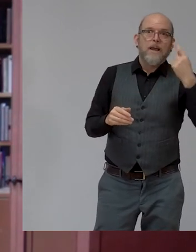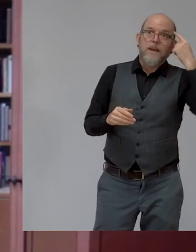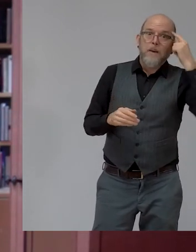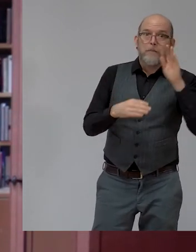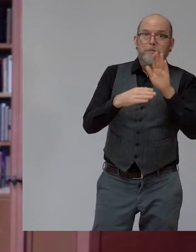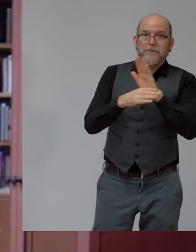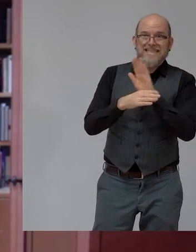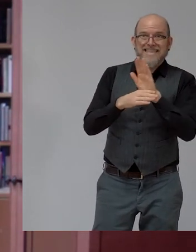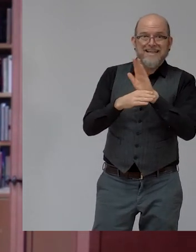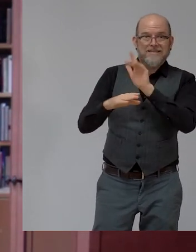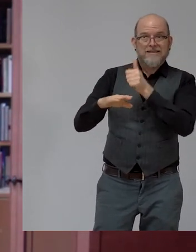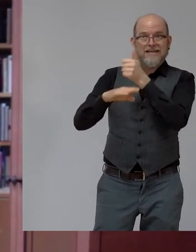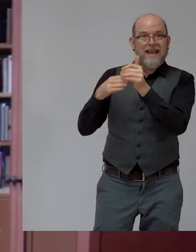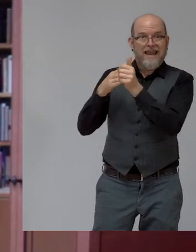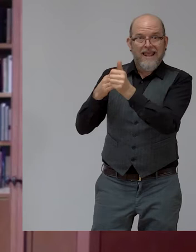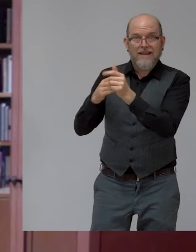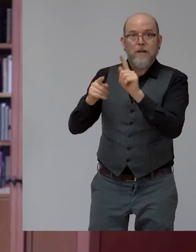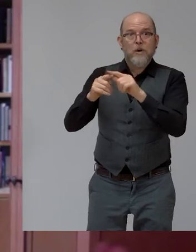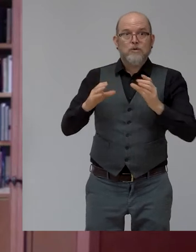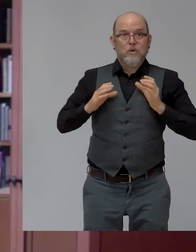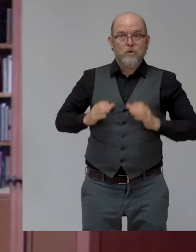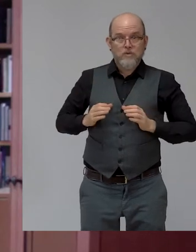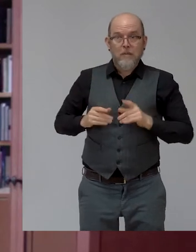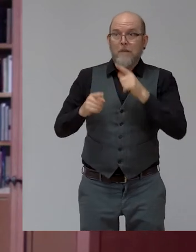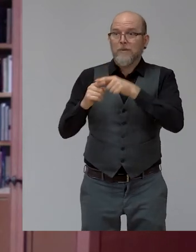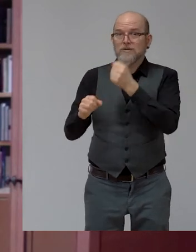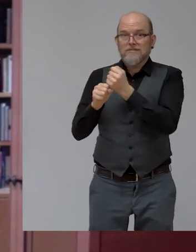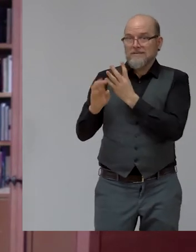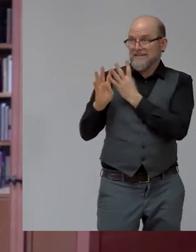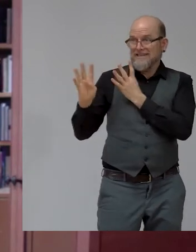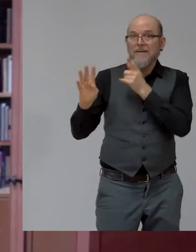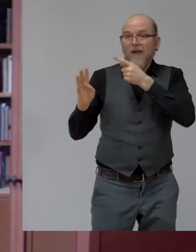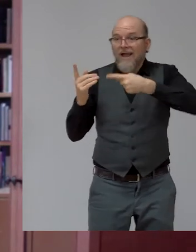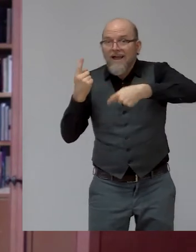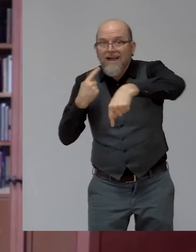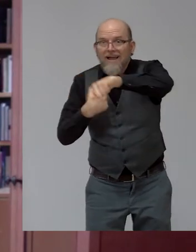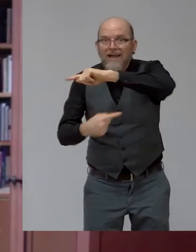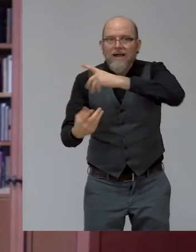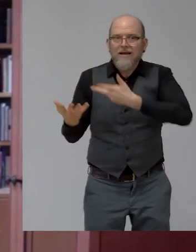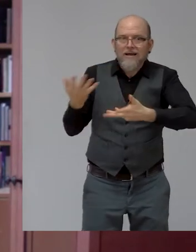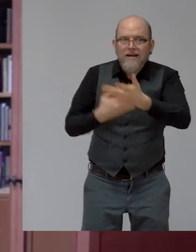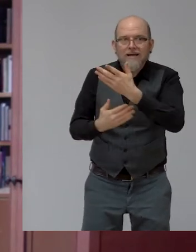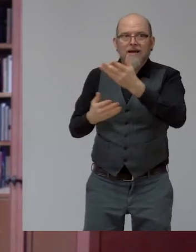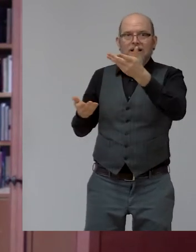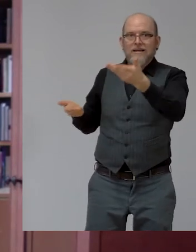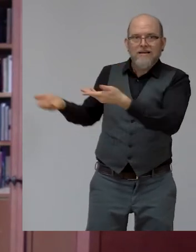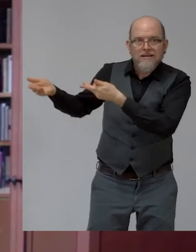colleagues with disabilities. And, of course, with advocates and change agents out there like the Caroline Casey's of this world.